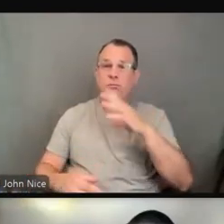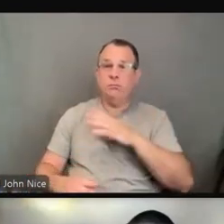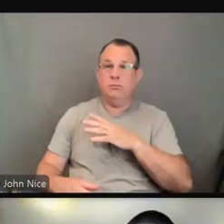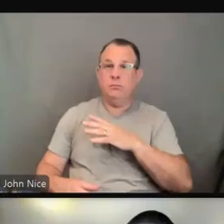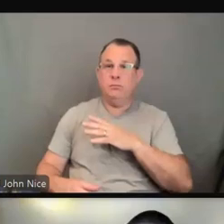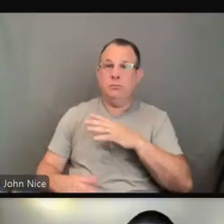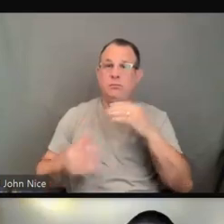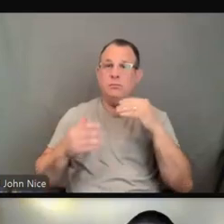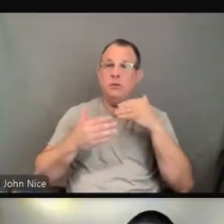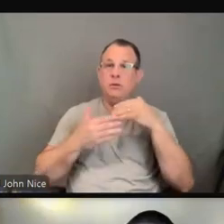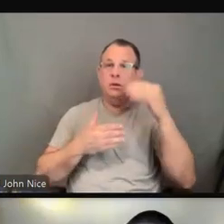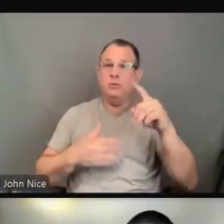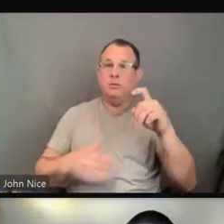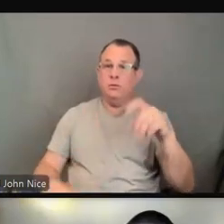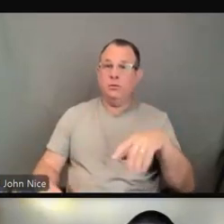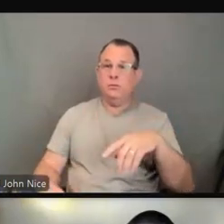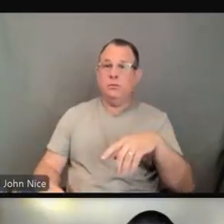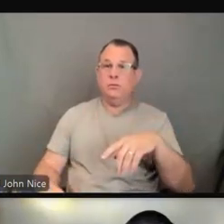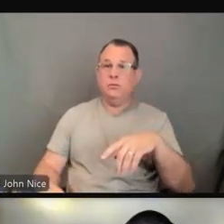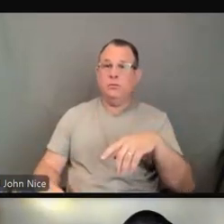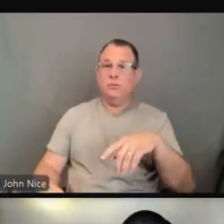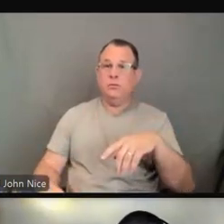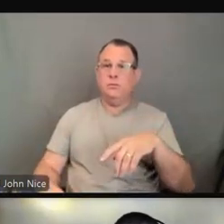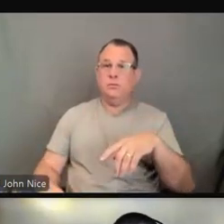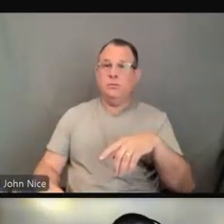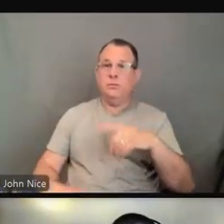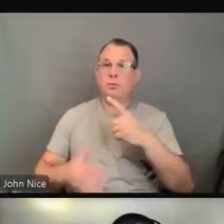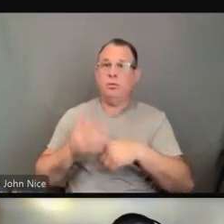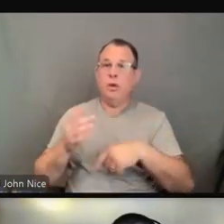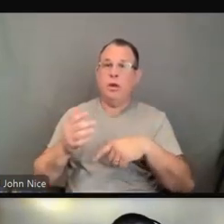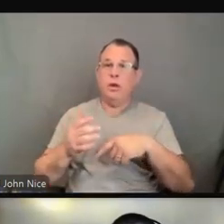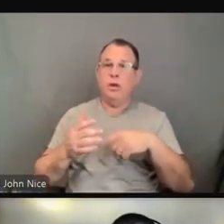adequate time frame for a hearing assistive technology